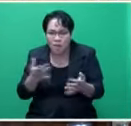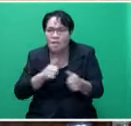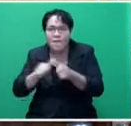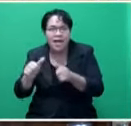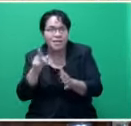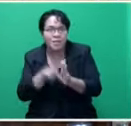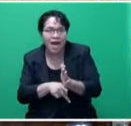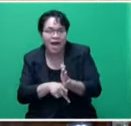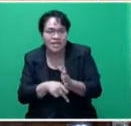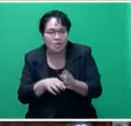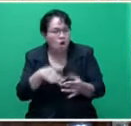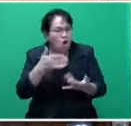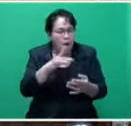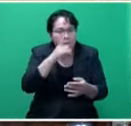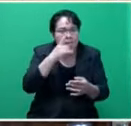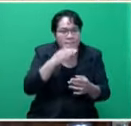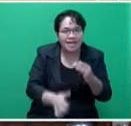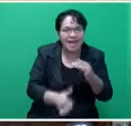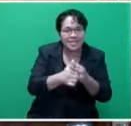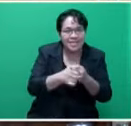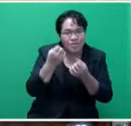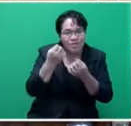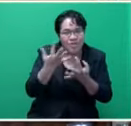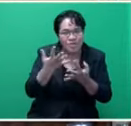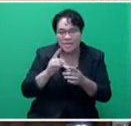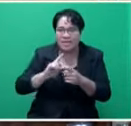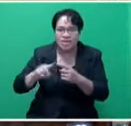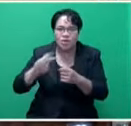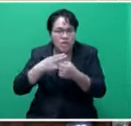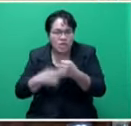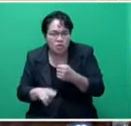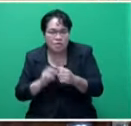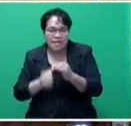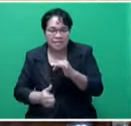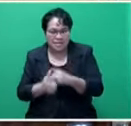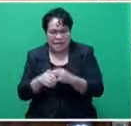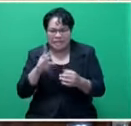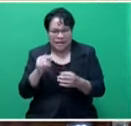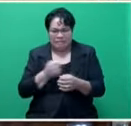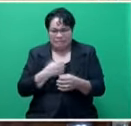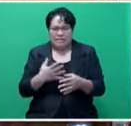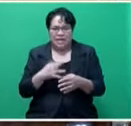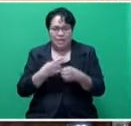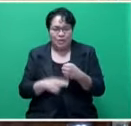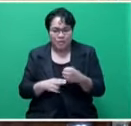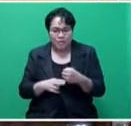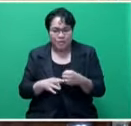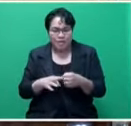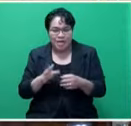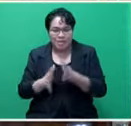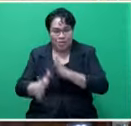from, people getting access to information, access to news, etc. You know, we have some ridiculous situations. mean, I think, Honourable